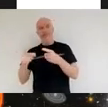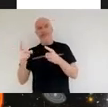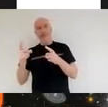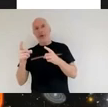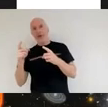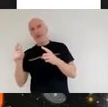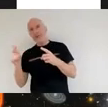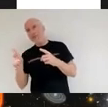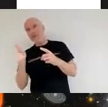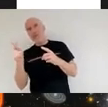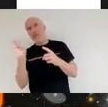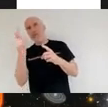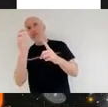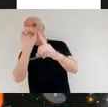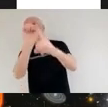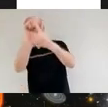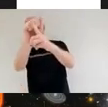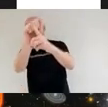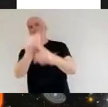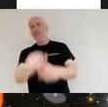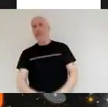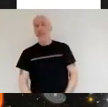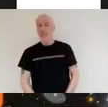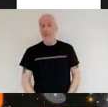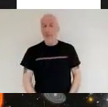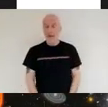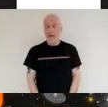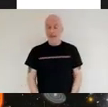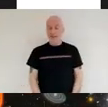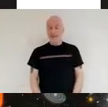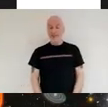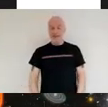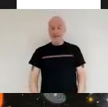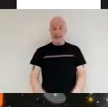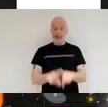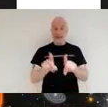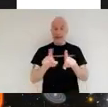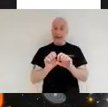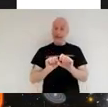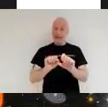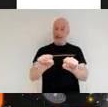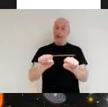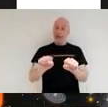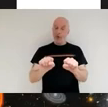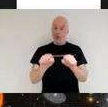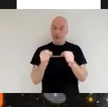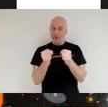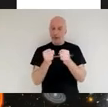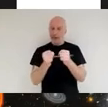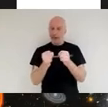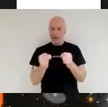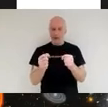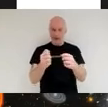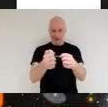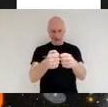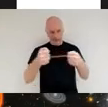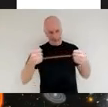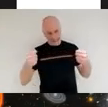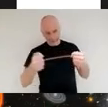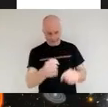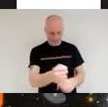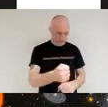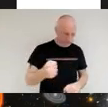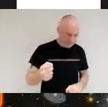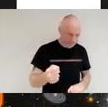the good thing with this process is much like your fridge it's a sealed system and unlike other infrared telescopes in the past